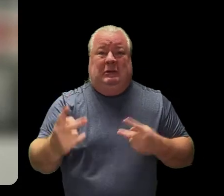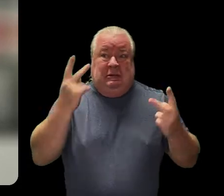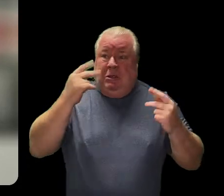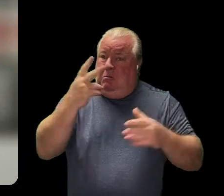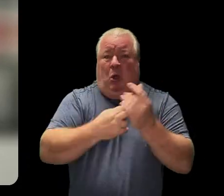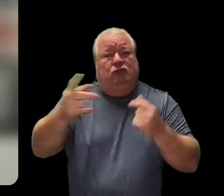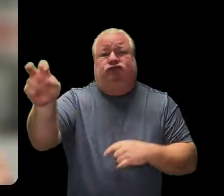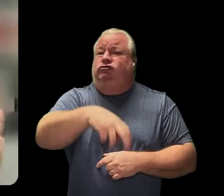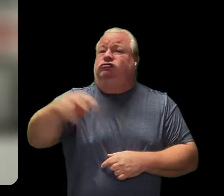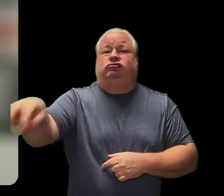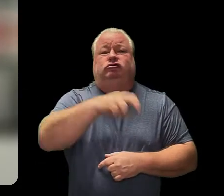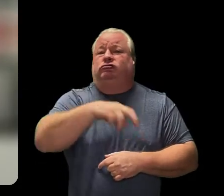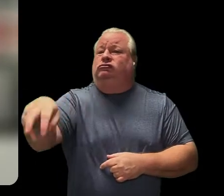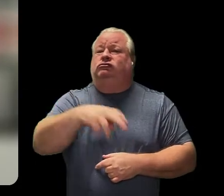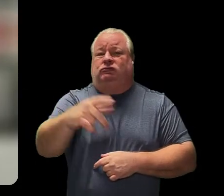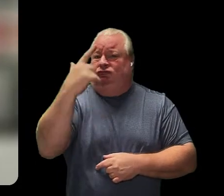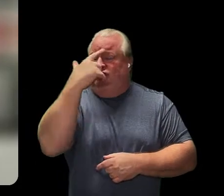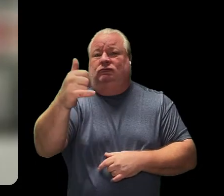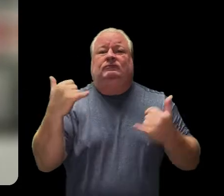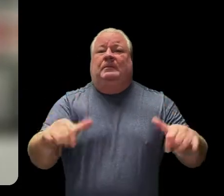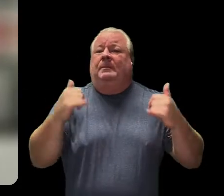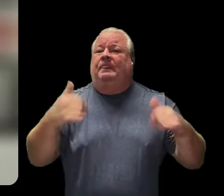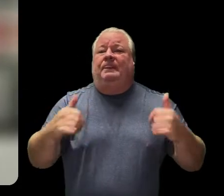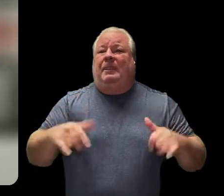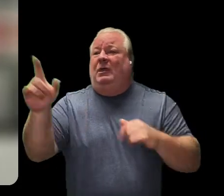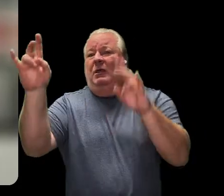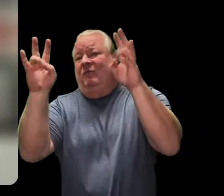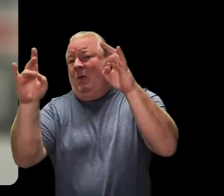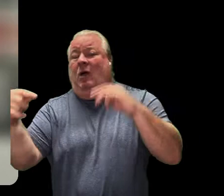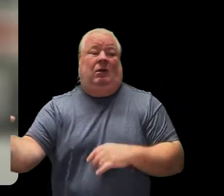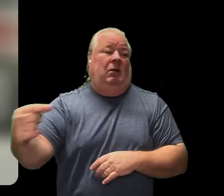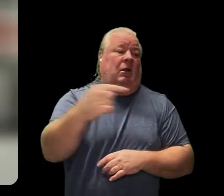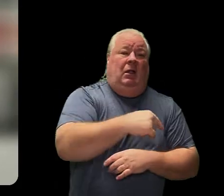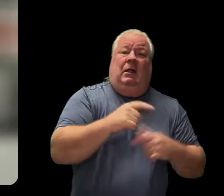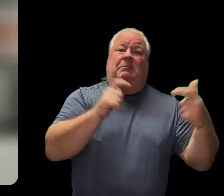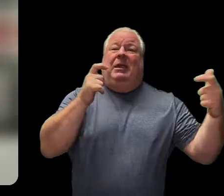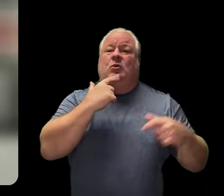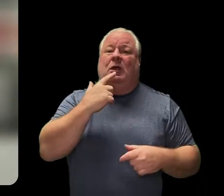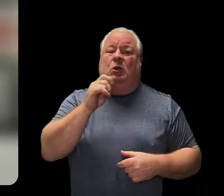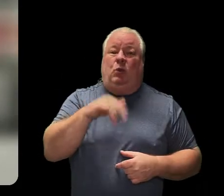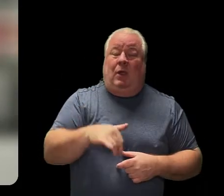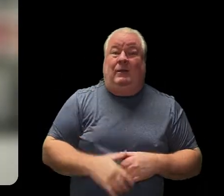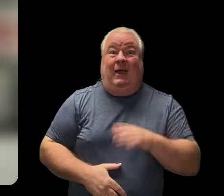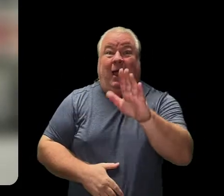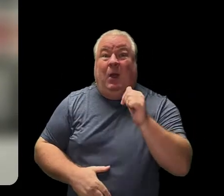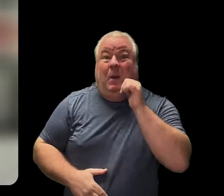well. We have both zones available for you to play. Tomorrow is our